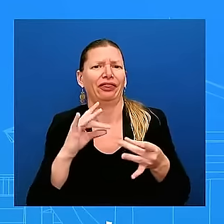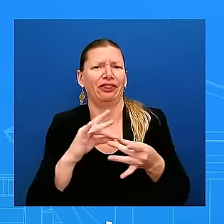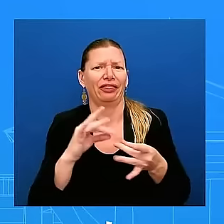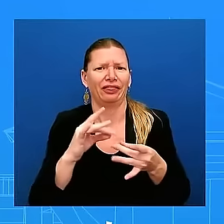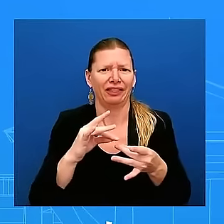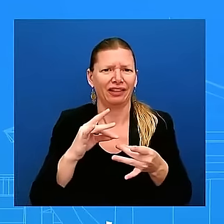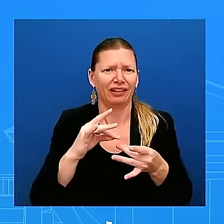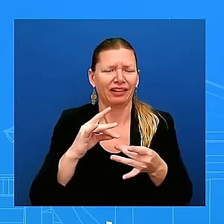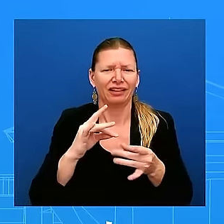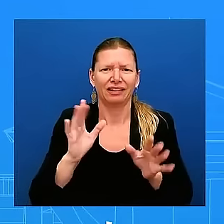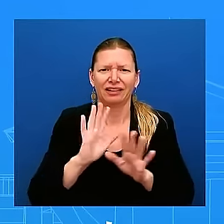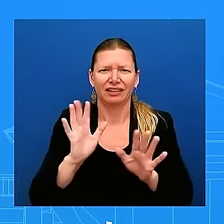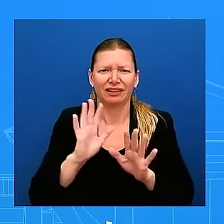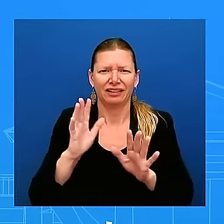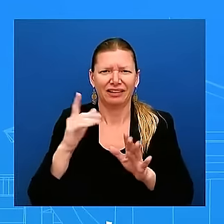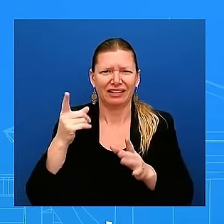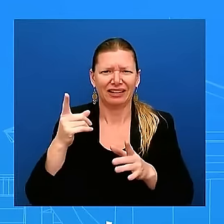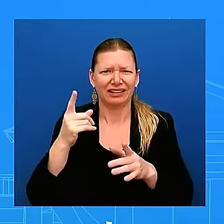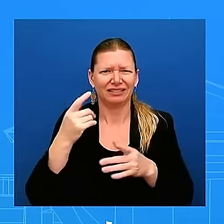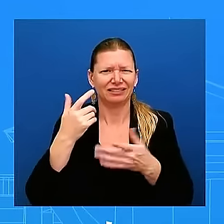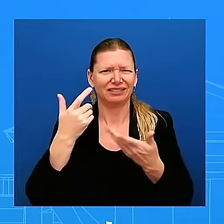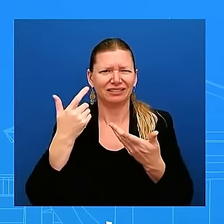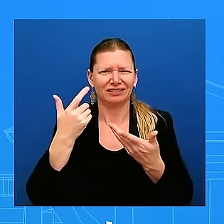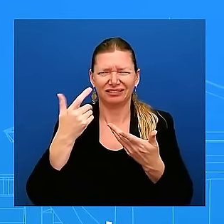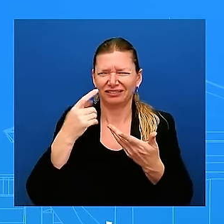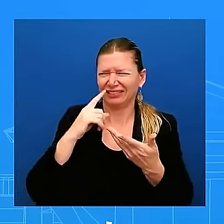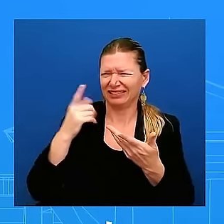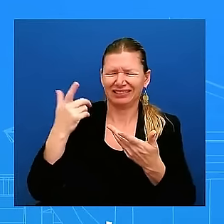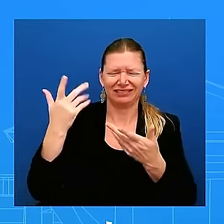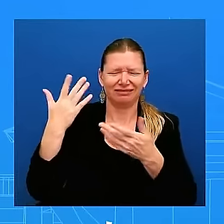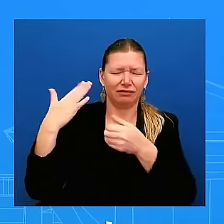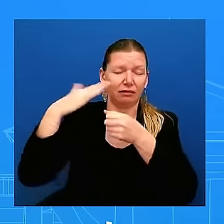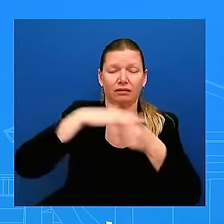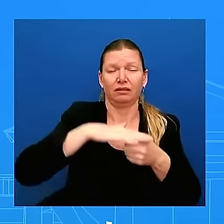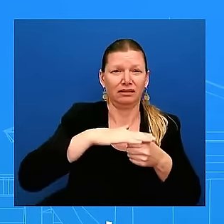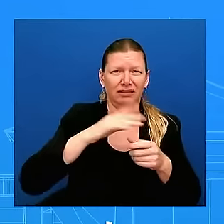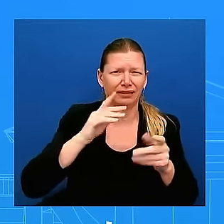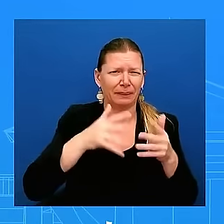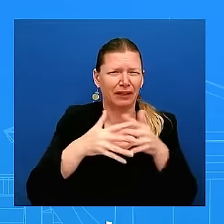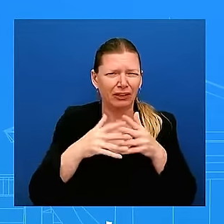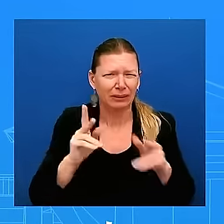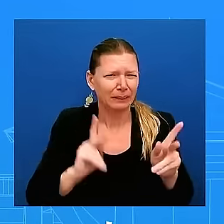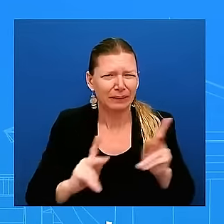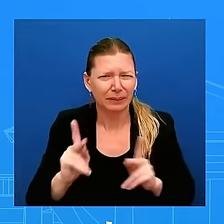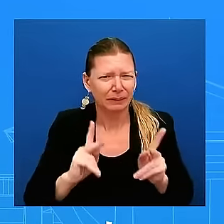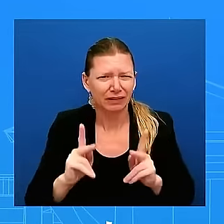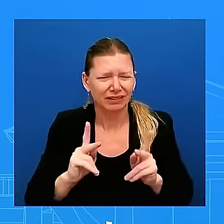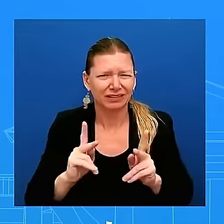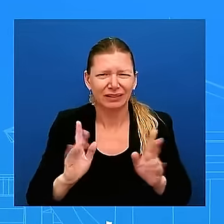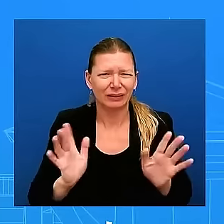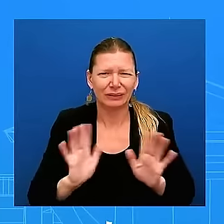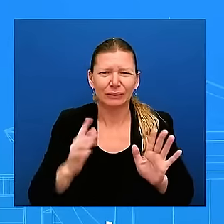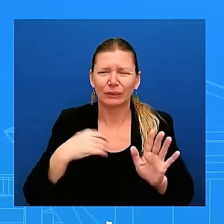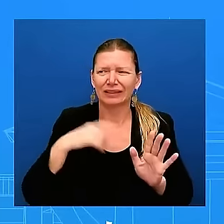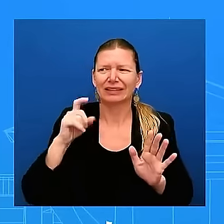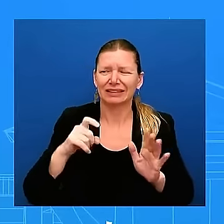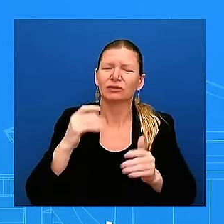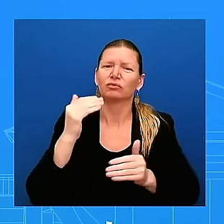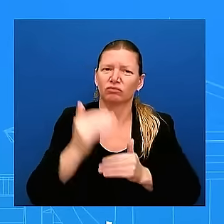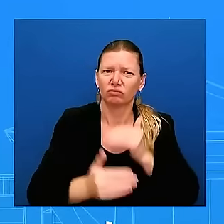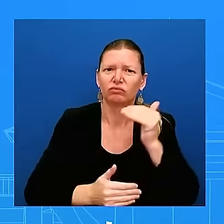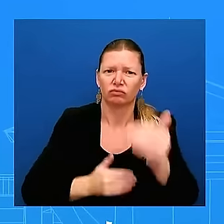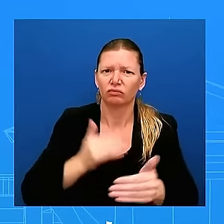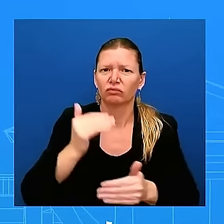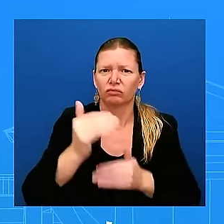we're certainly want to see this move forward but they've gotten in the way in getting a needed assistance a continued assistance